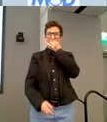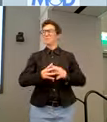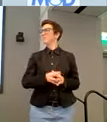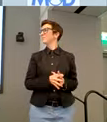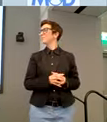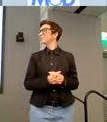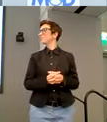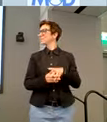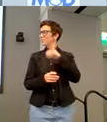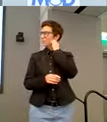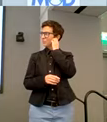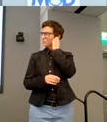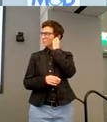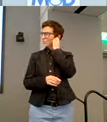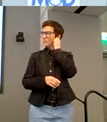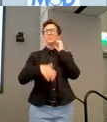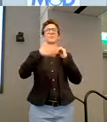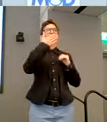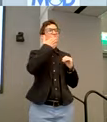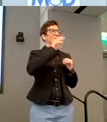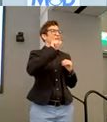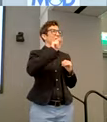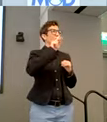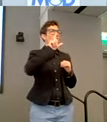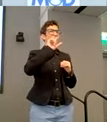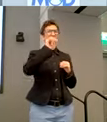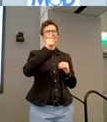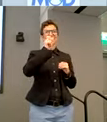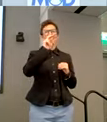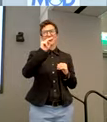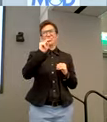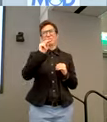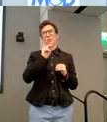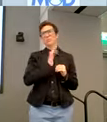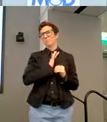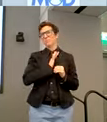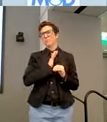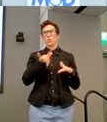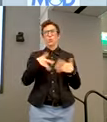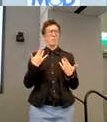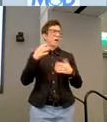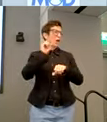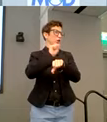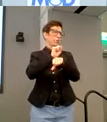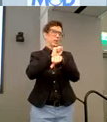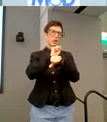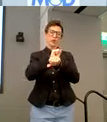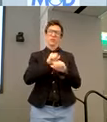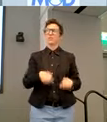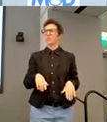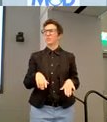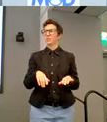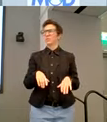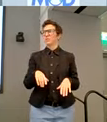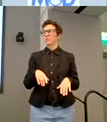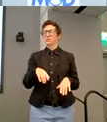thank you, Arlington really. And I'm really excited about the work that you did in the application that you gave us. It was really proud